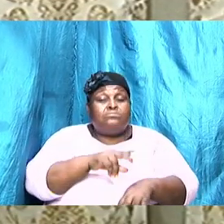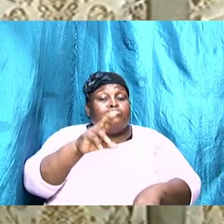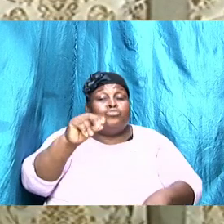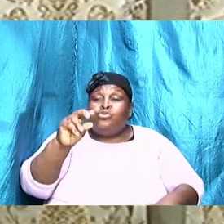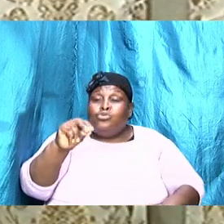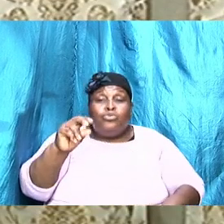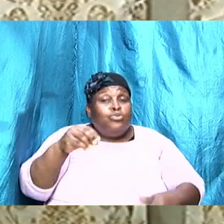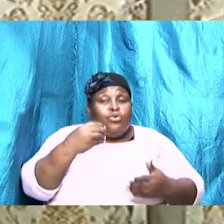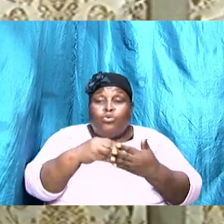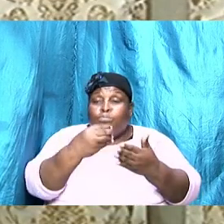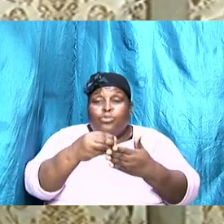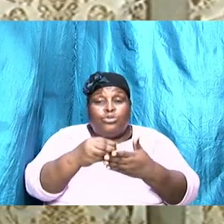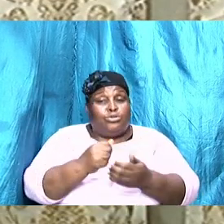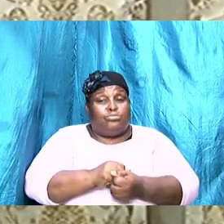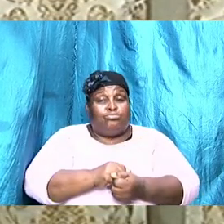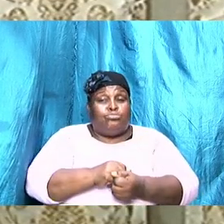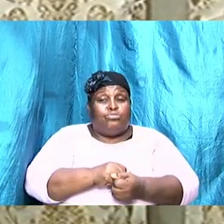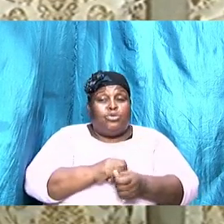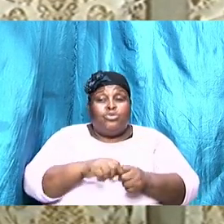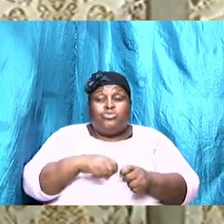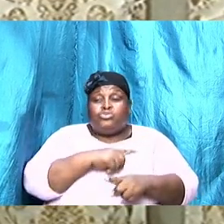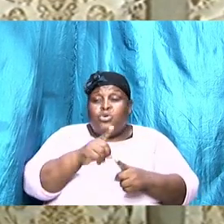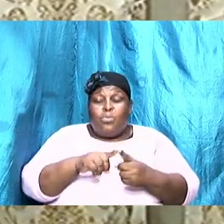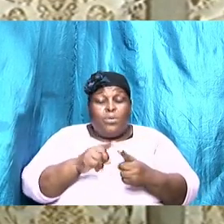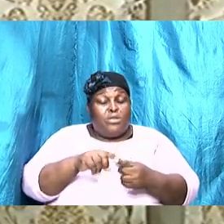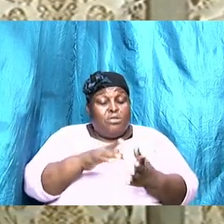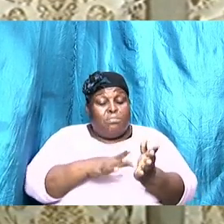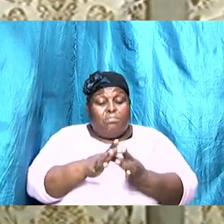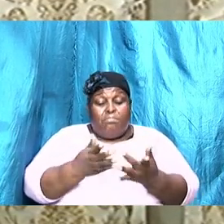when the bible says that we must take care